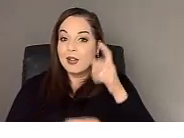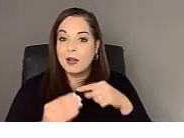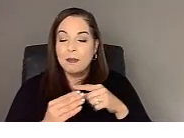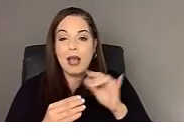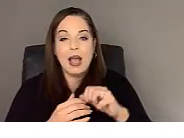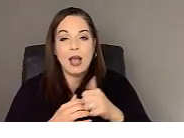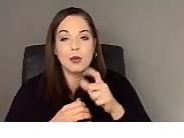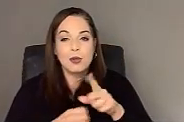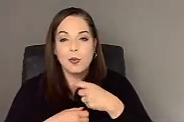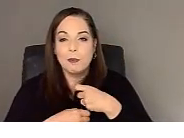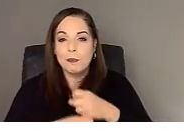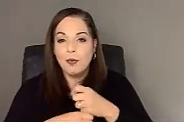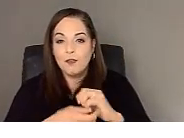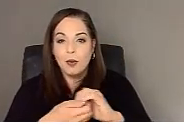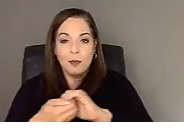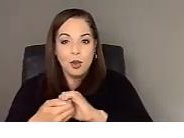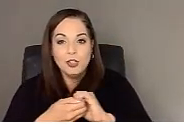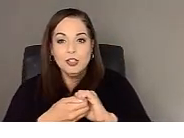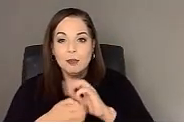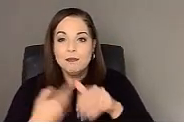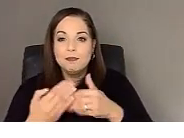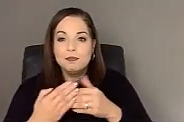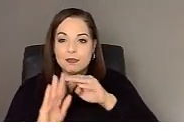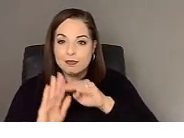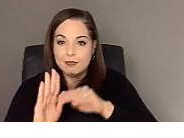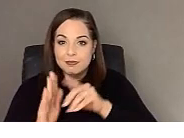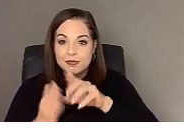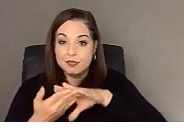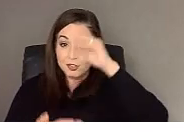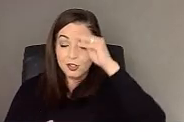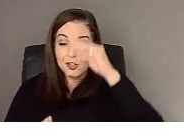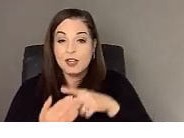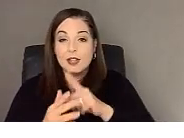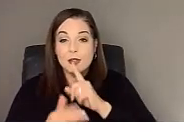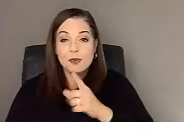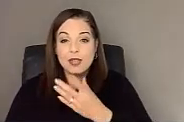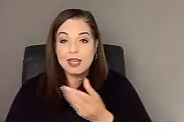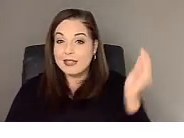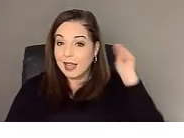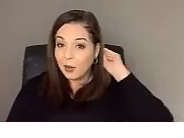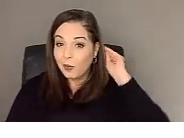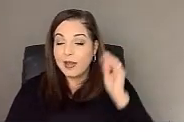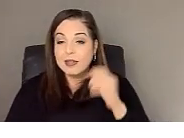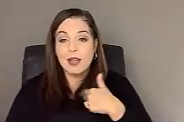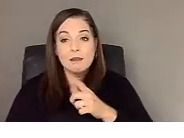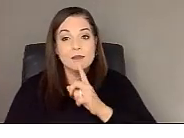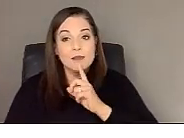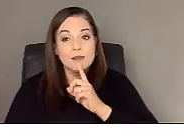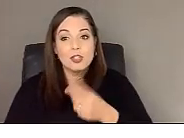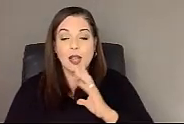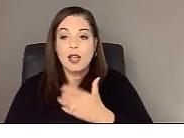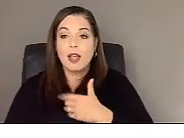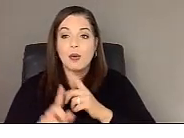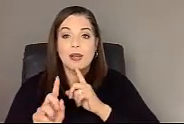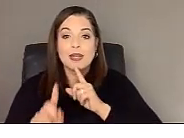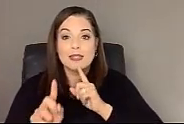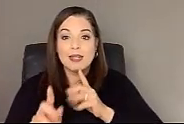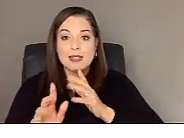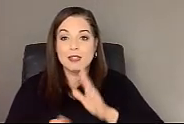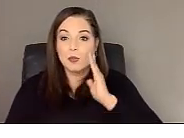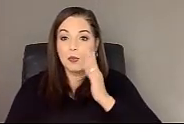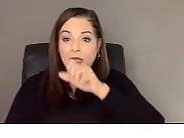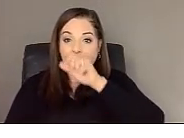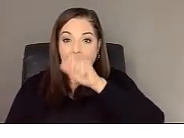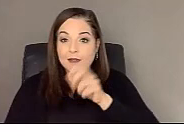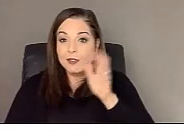partnership and all the lessons that you've learned and takeaways. And I'm pretty sure our attendees would love to hear more